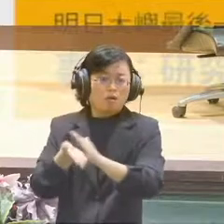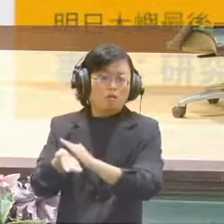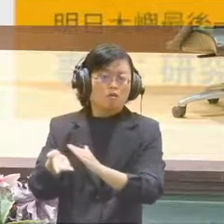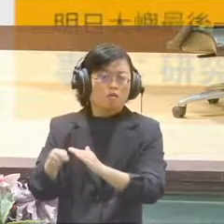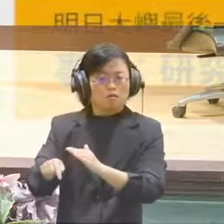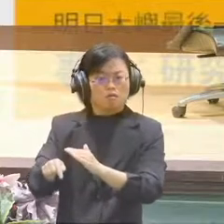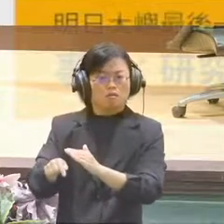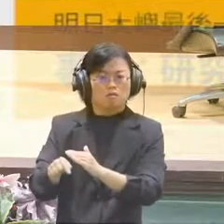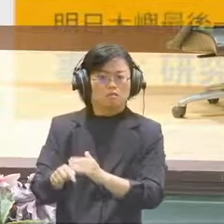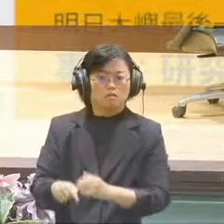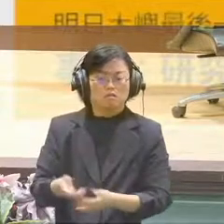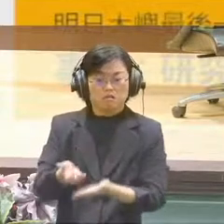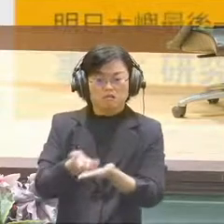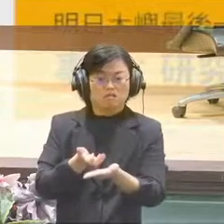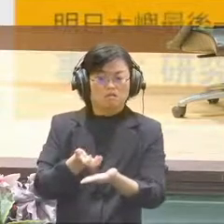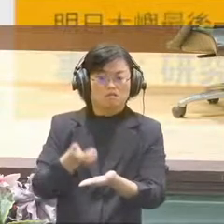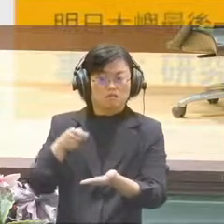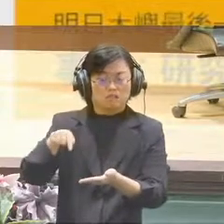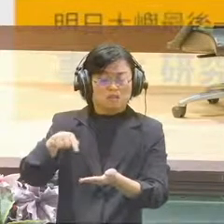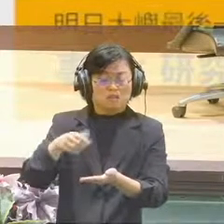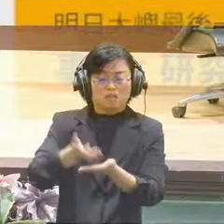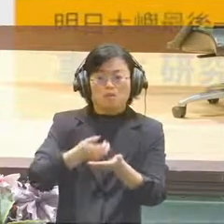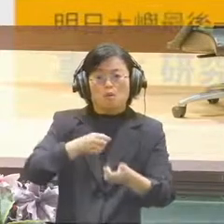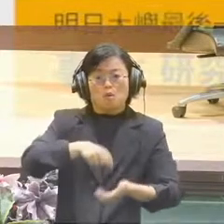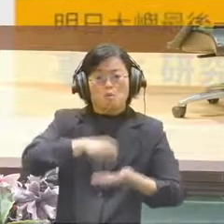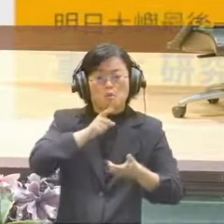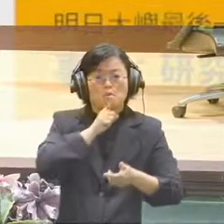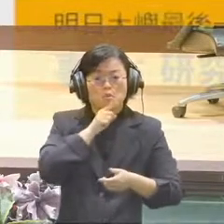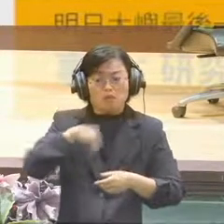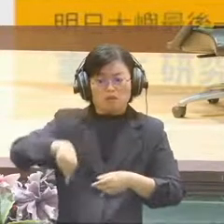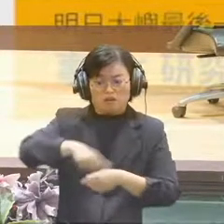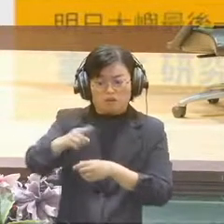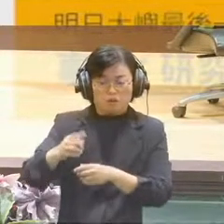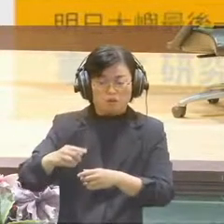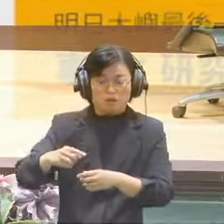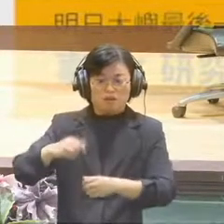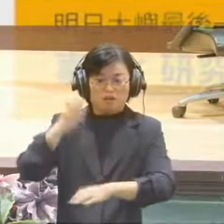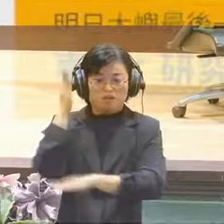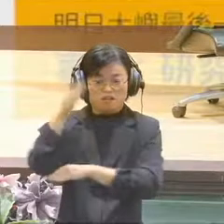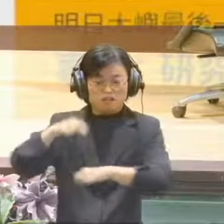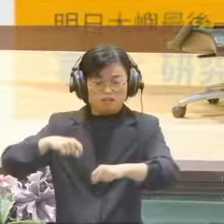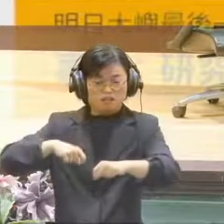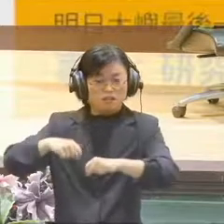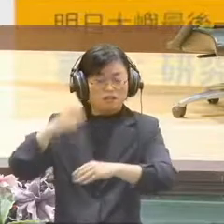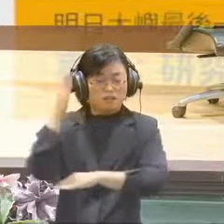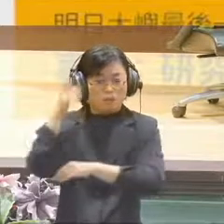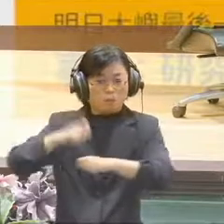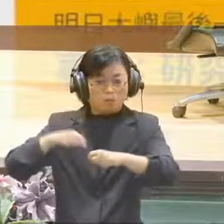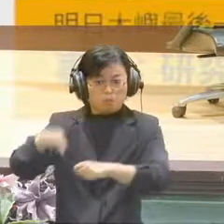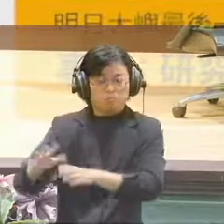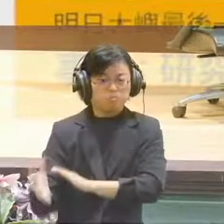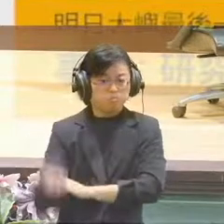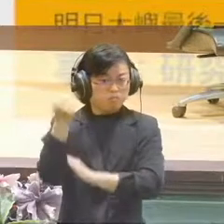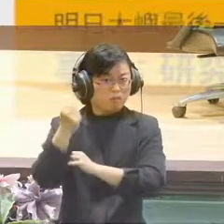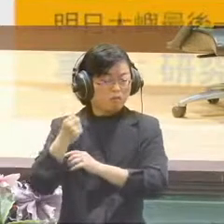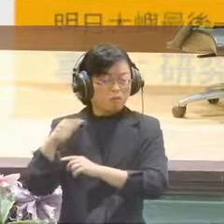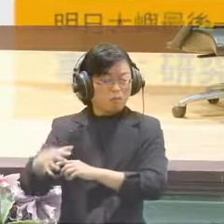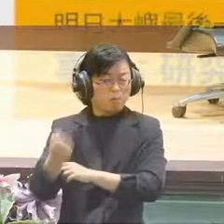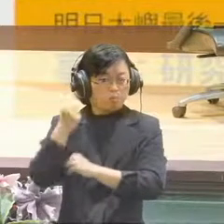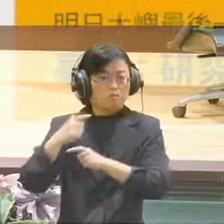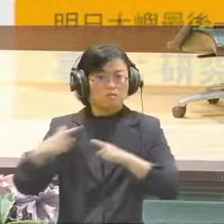Because they have a very close connection with the media in Hong Kong. By resources,